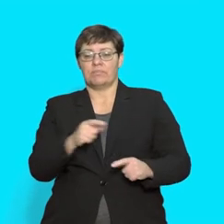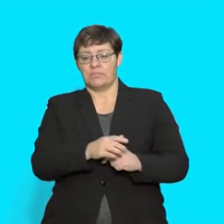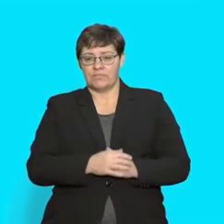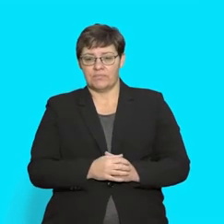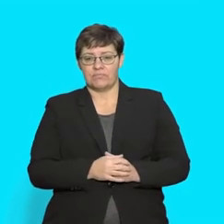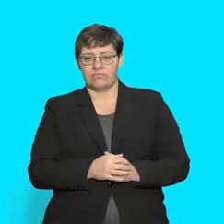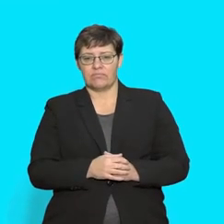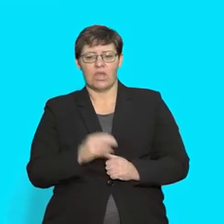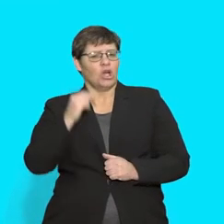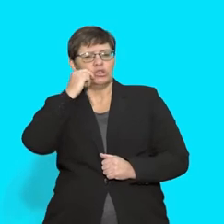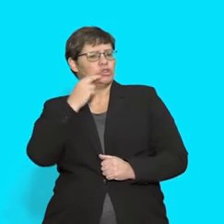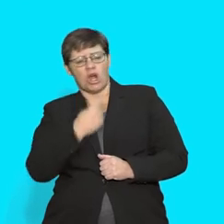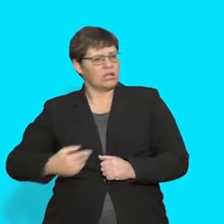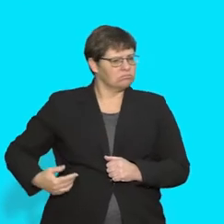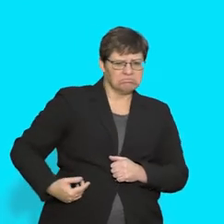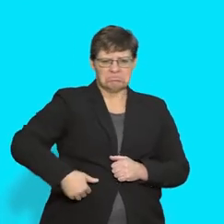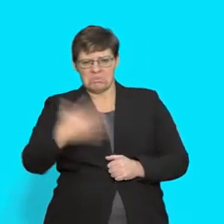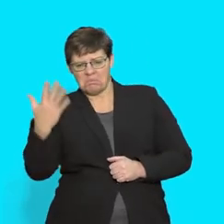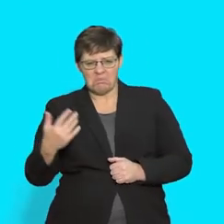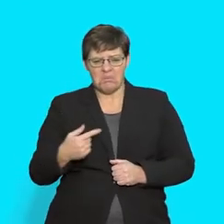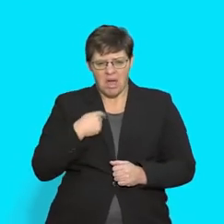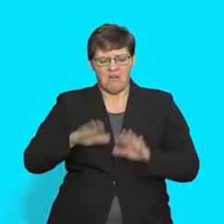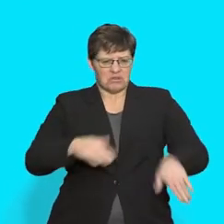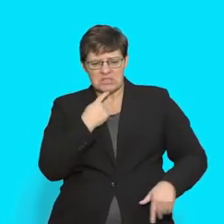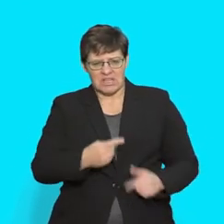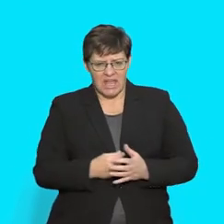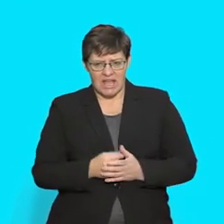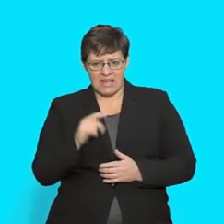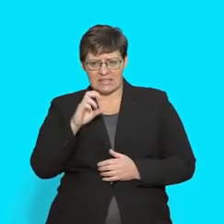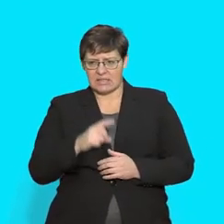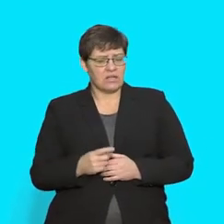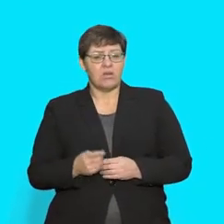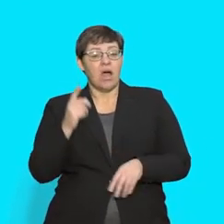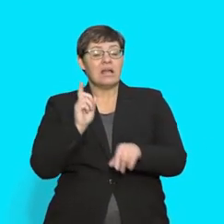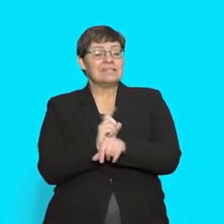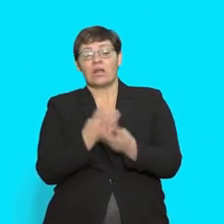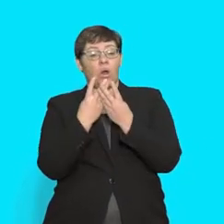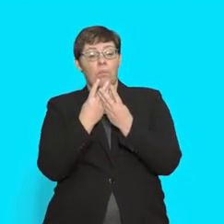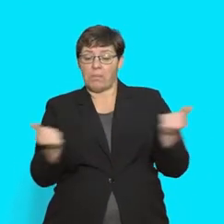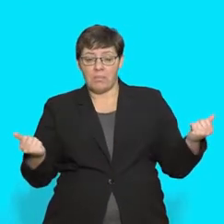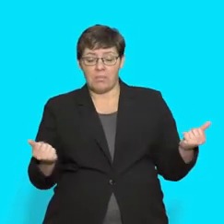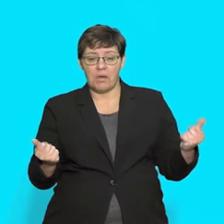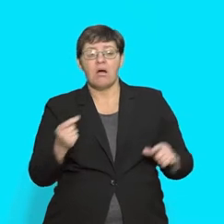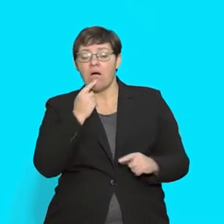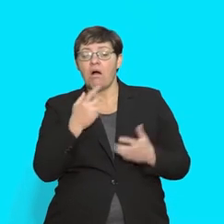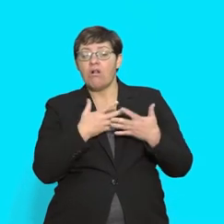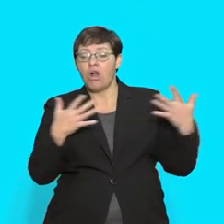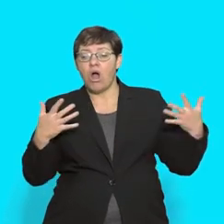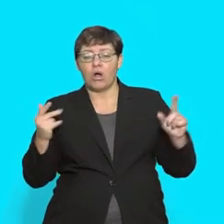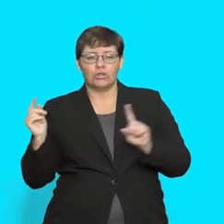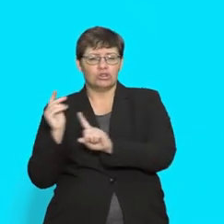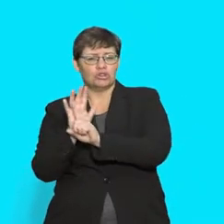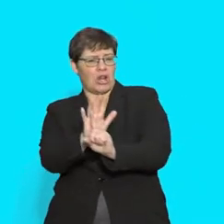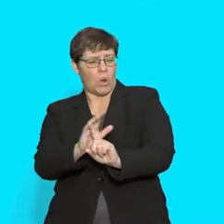Chocolate my foot! snorted Lindy. In a second, she was gone and all that was left was a long dark